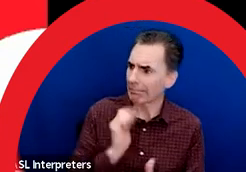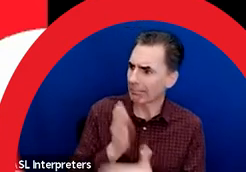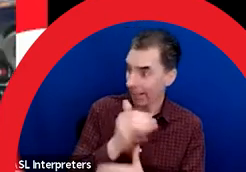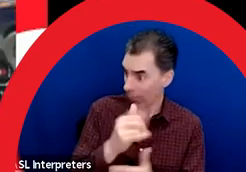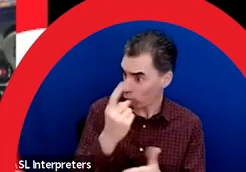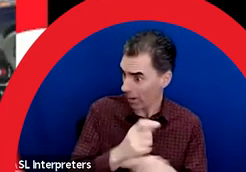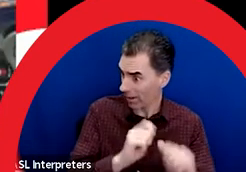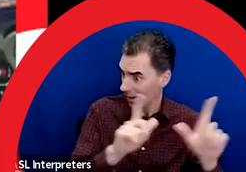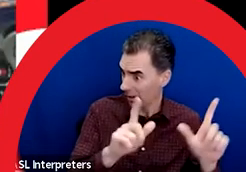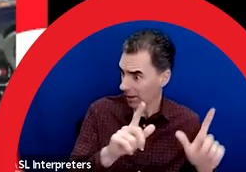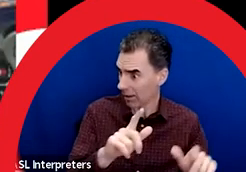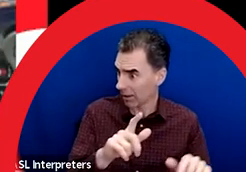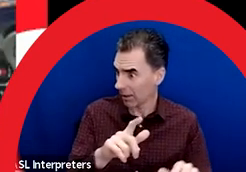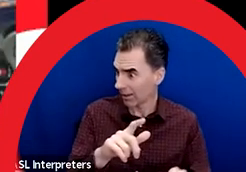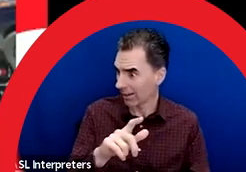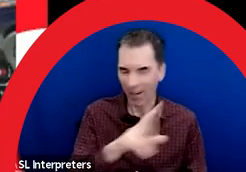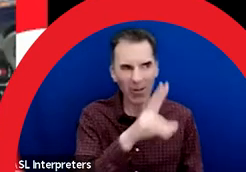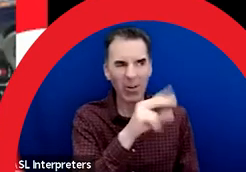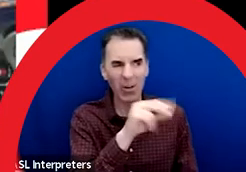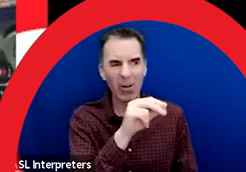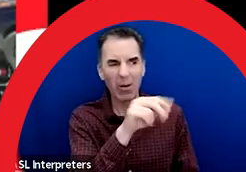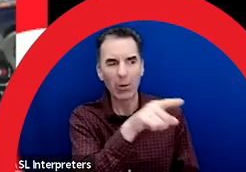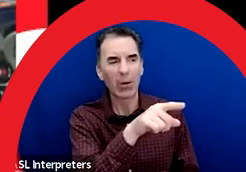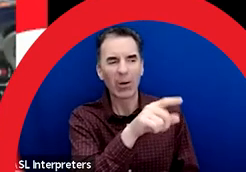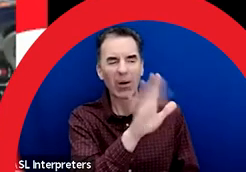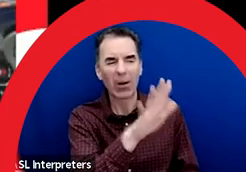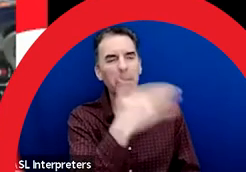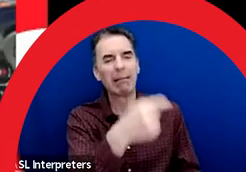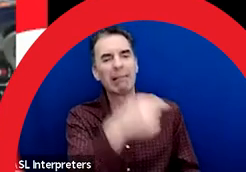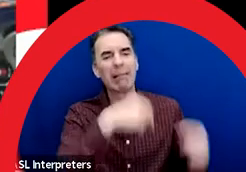No, you're one ahead. There we go. Thanks.